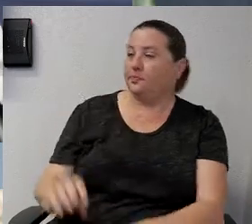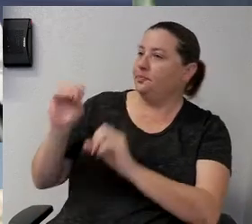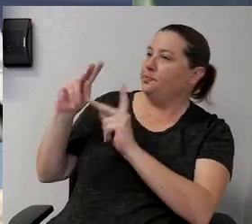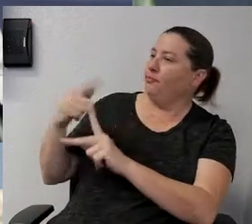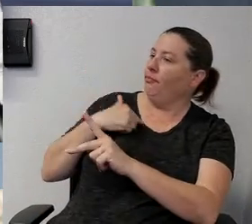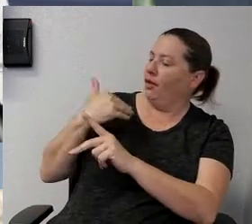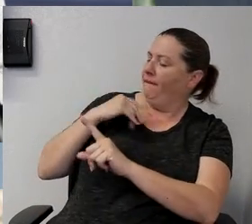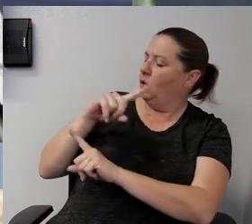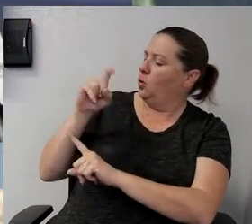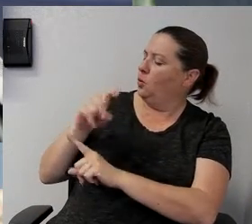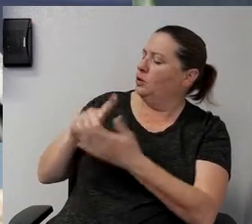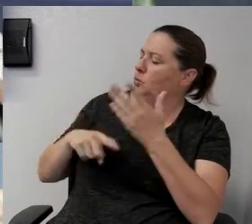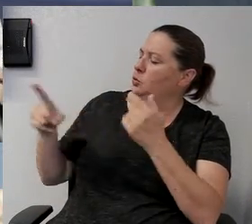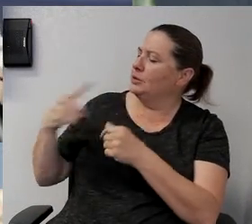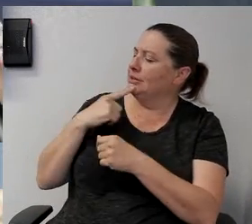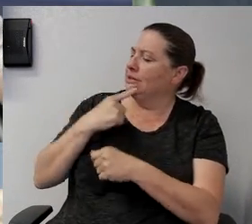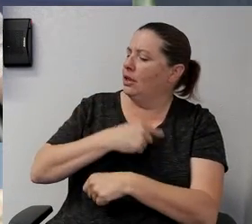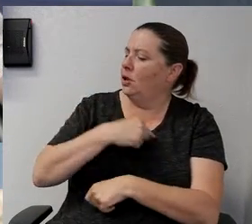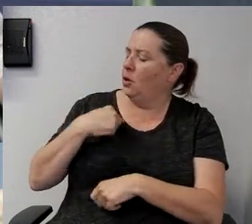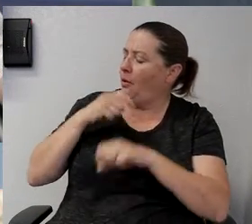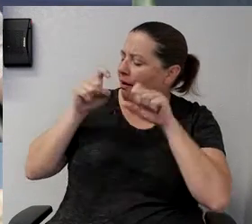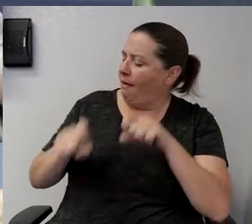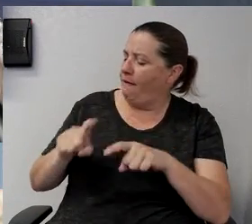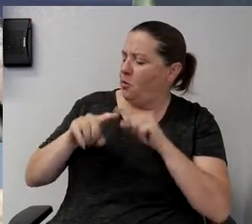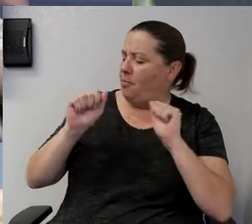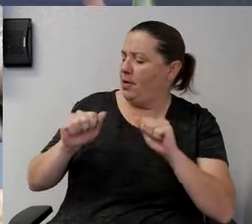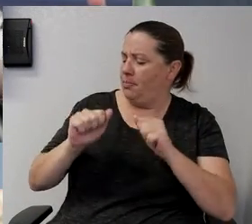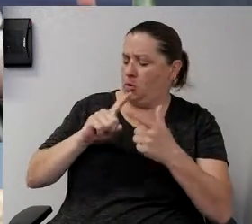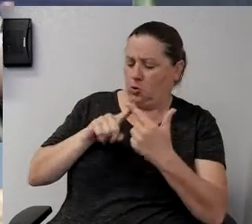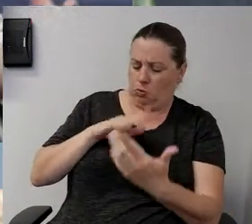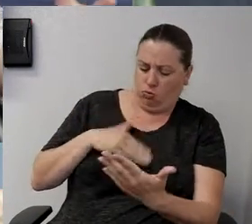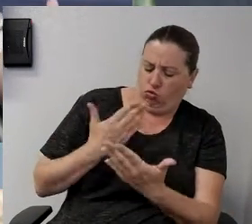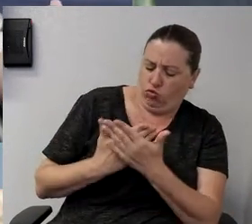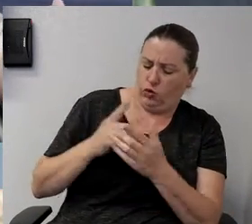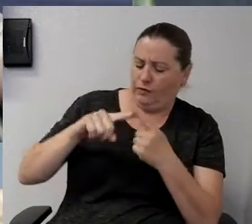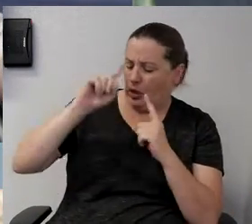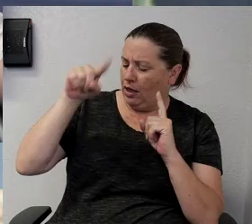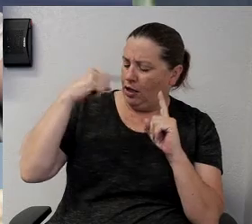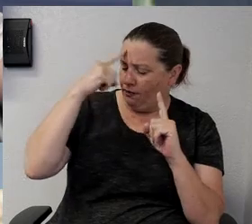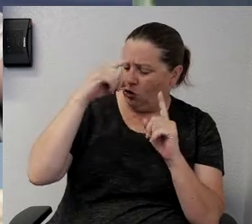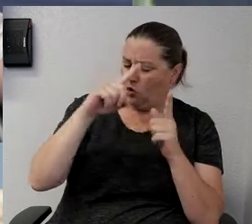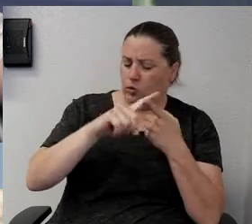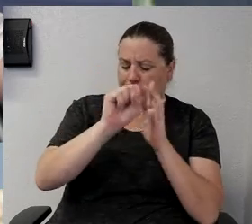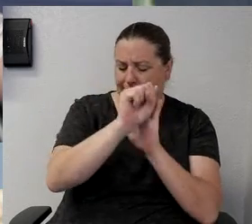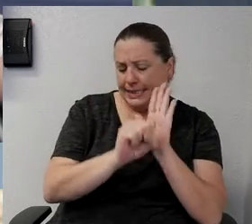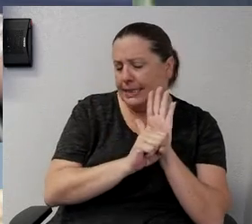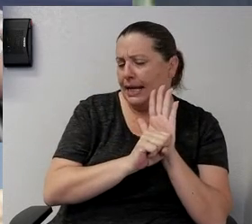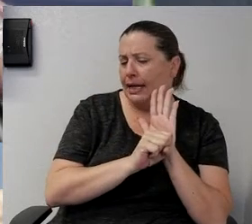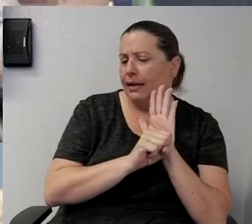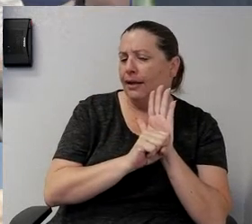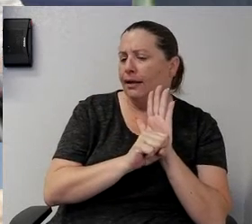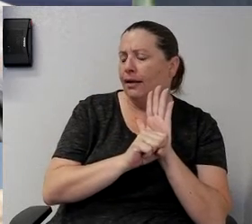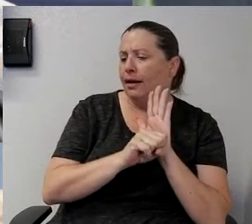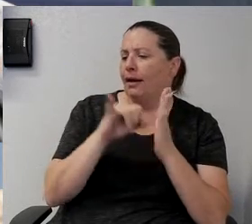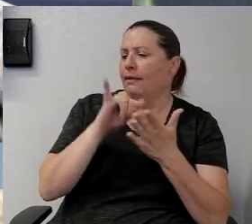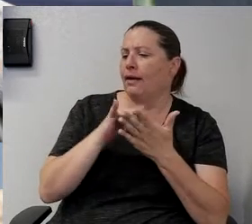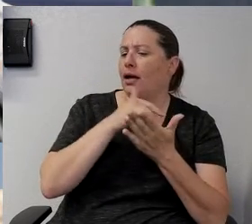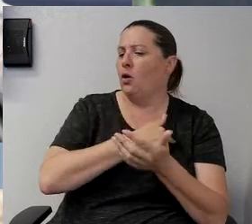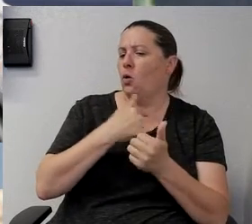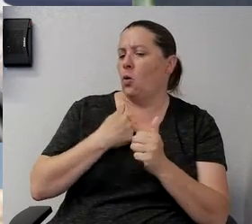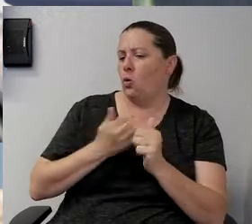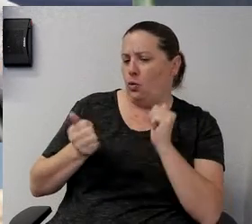about what you said about we have to be able to prove to the governor to the state that we could